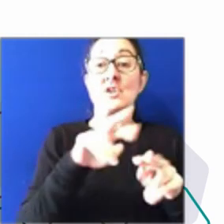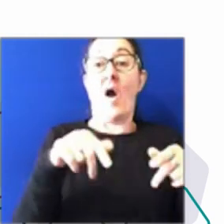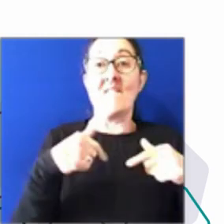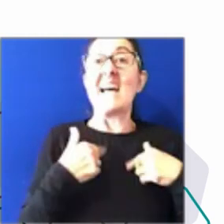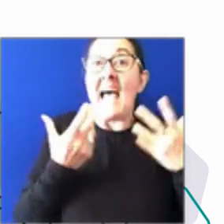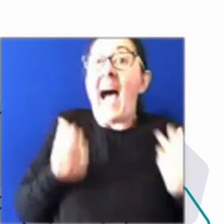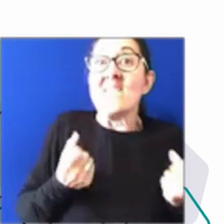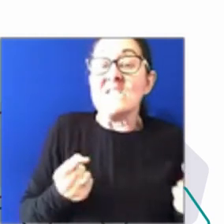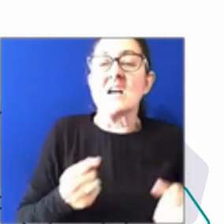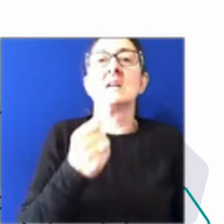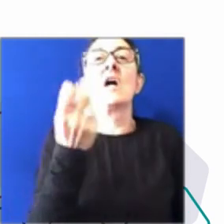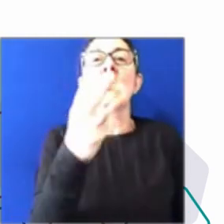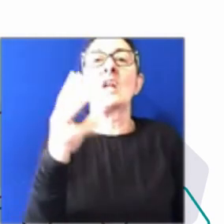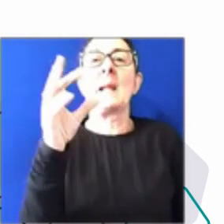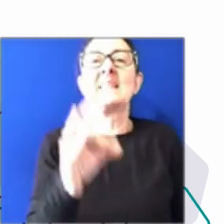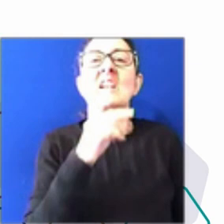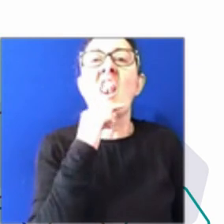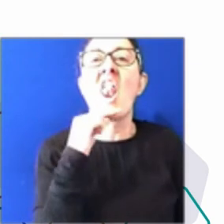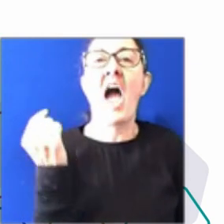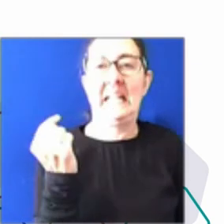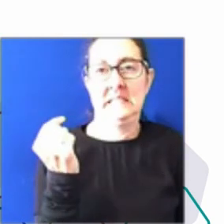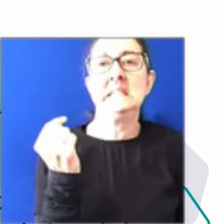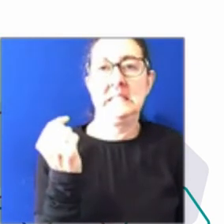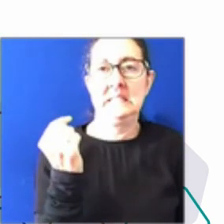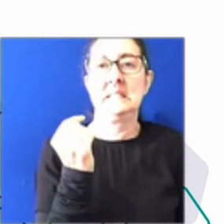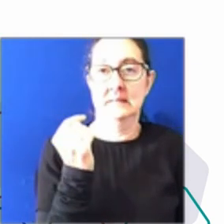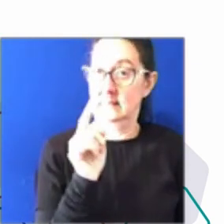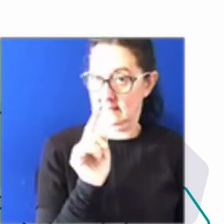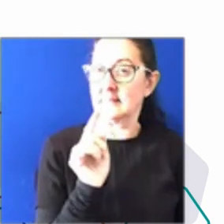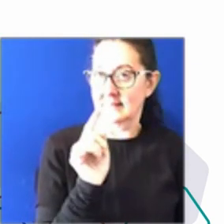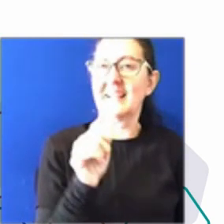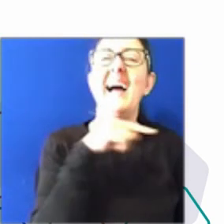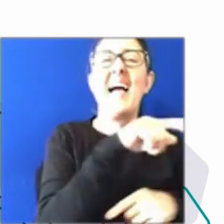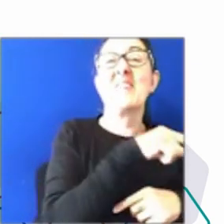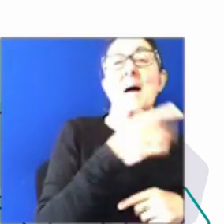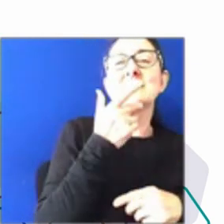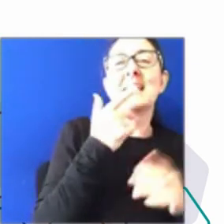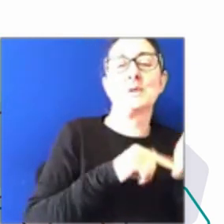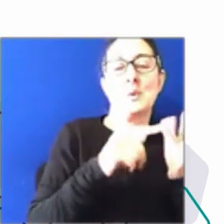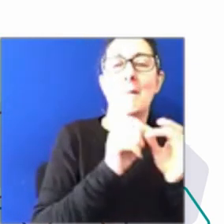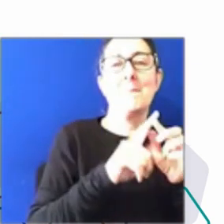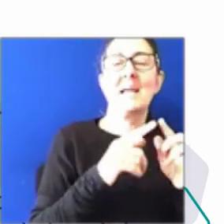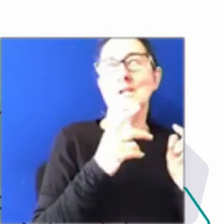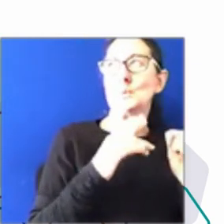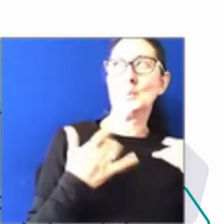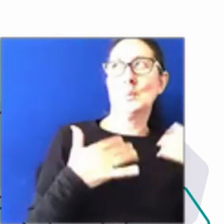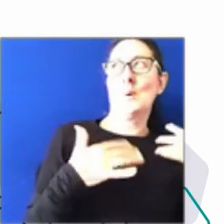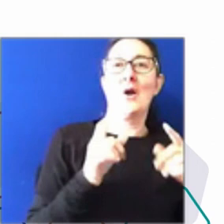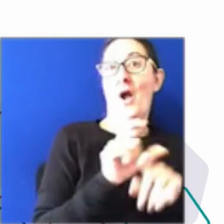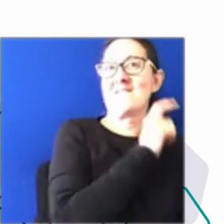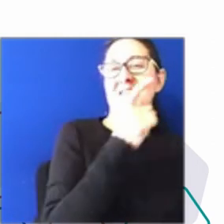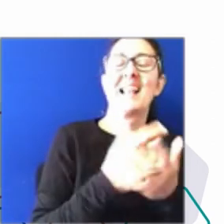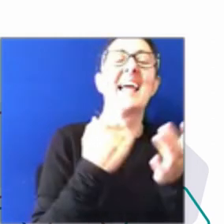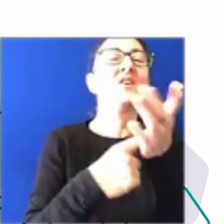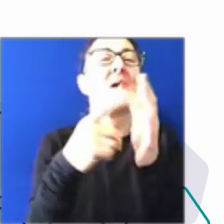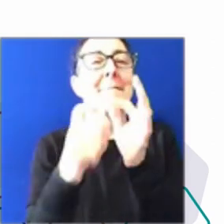They're just really good at pretending to be super confident all the time. But Rebecca was going to jump in. I think, you know, I really support